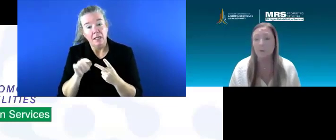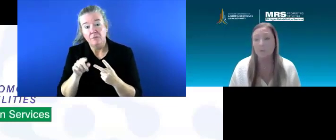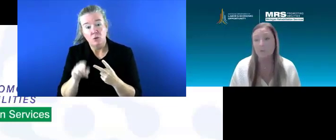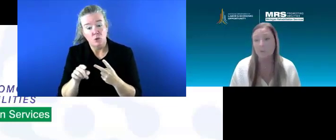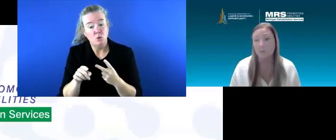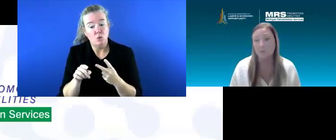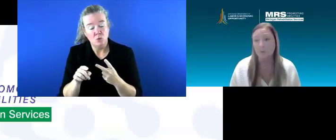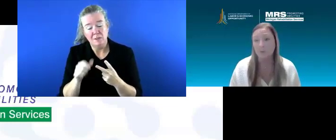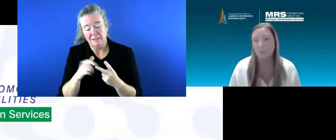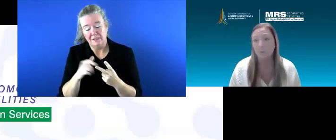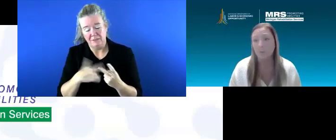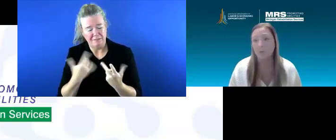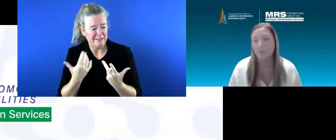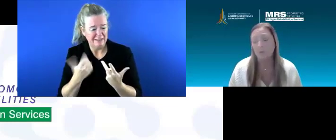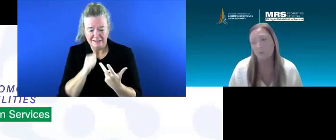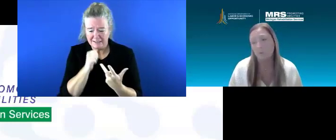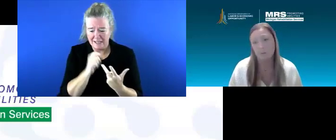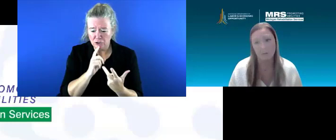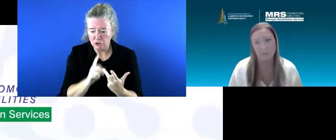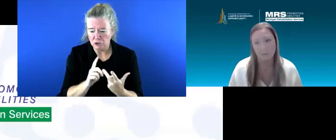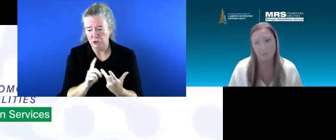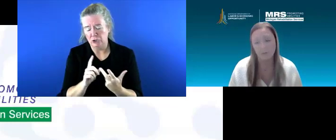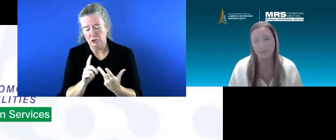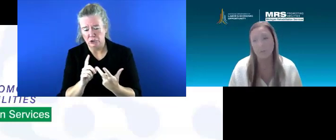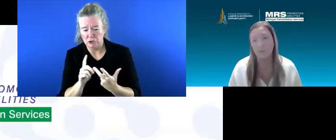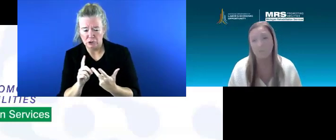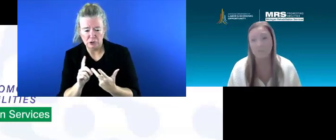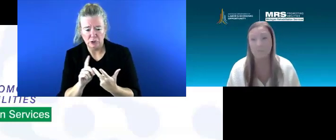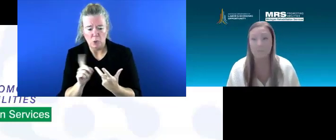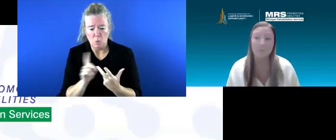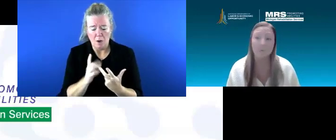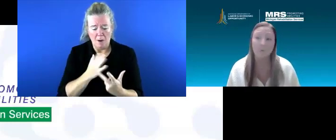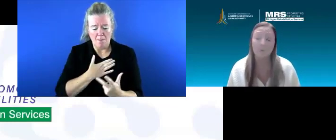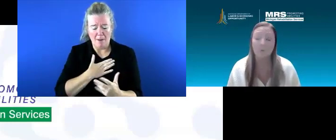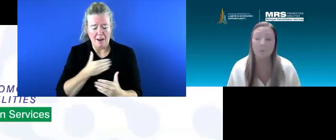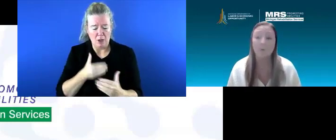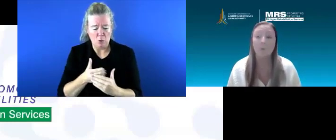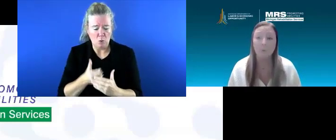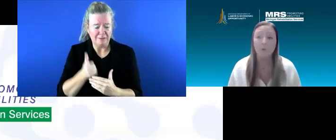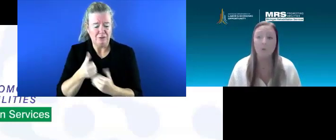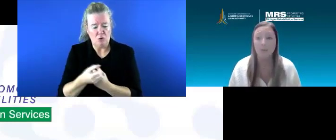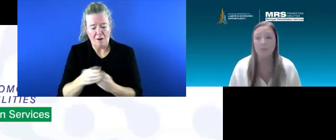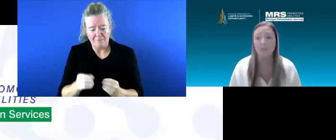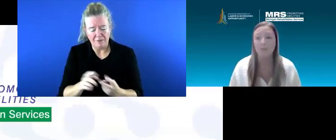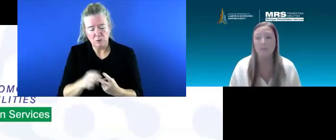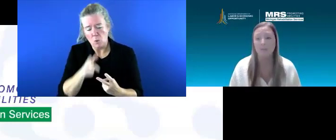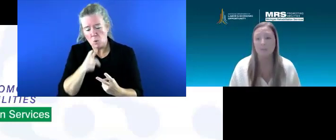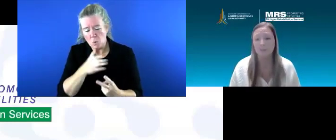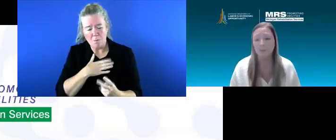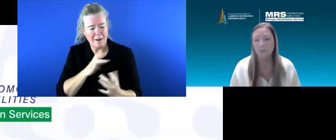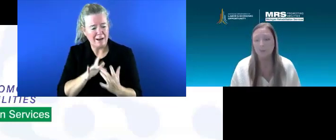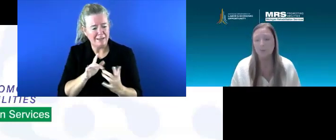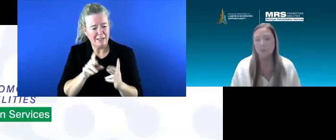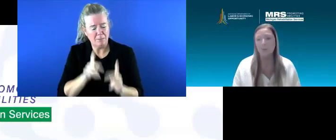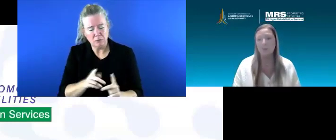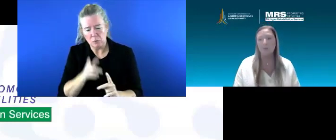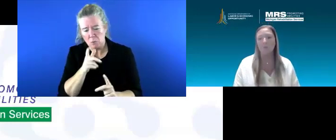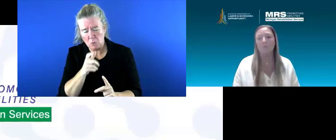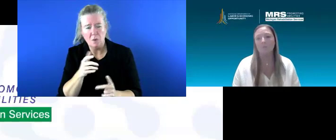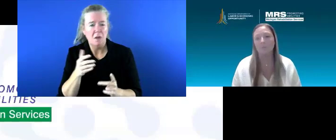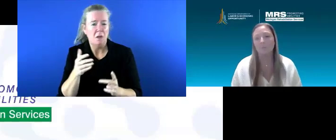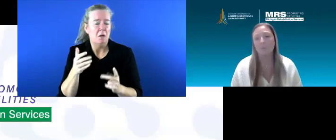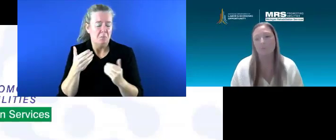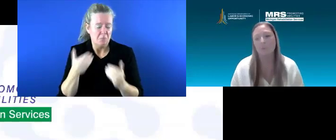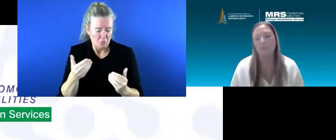are unsure where your, you know, closest office is or who your contact is, you can